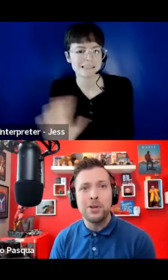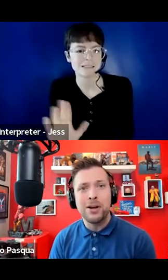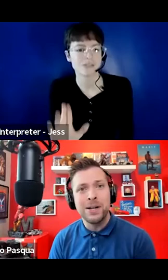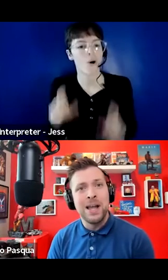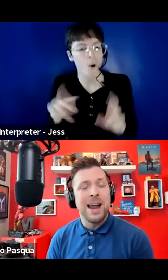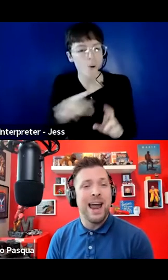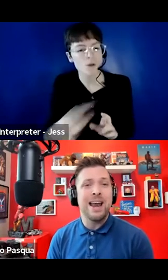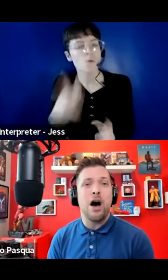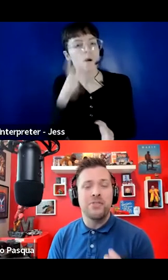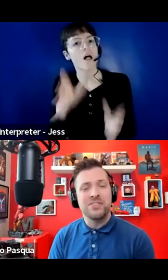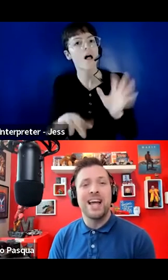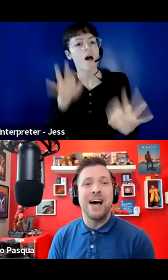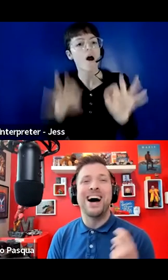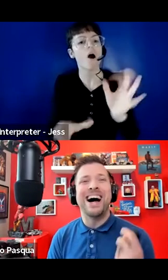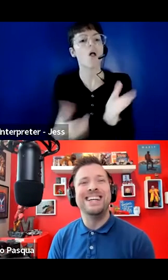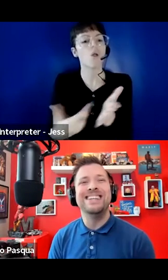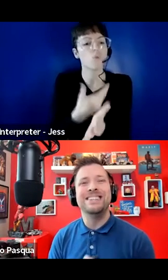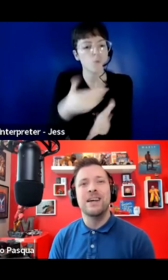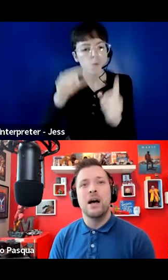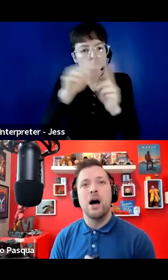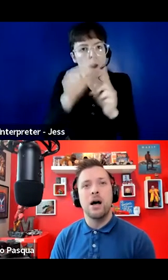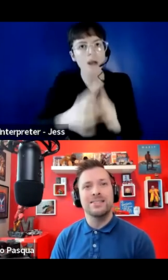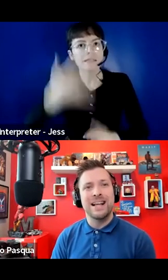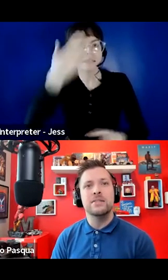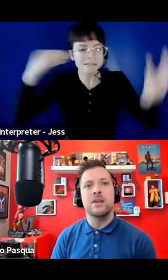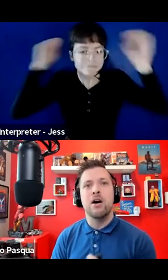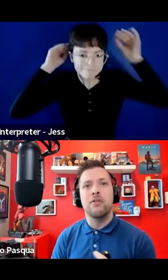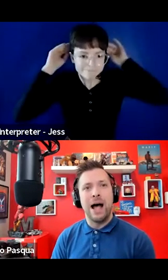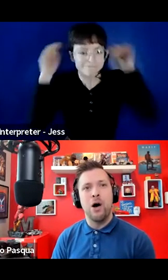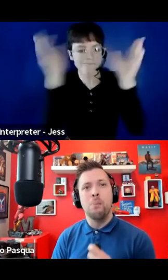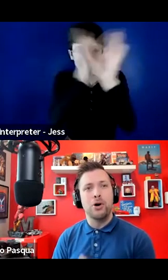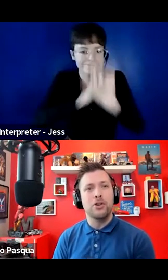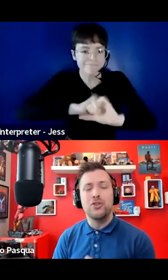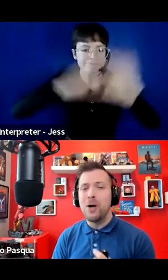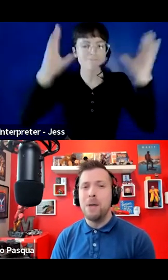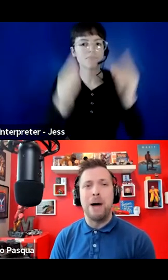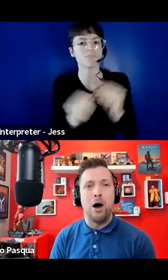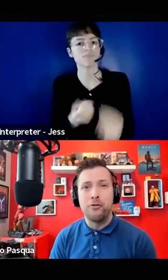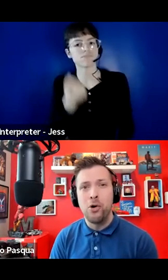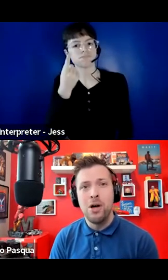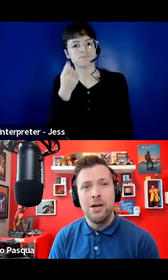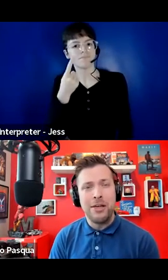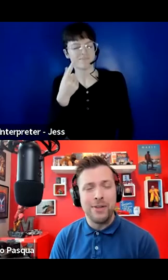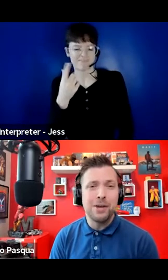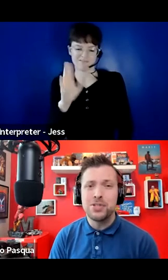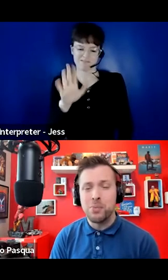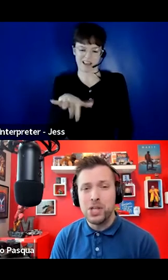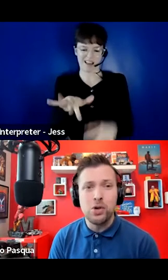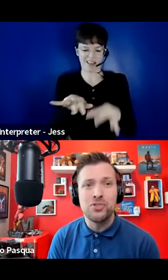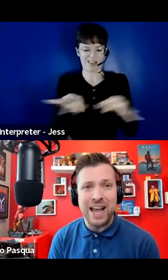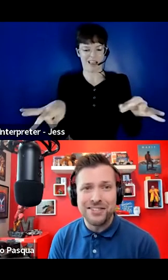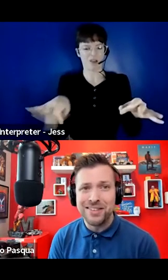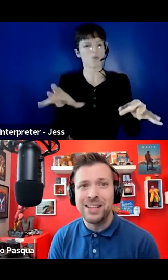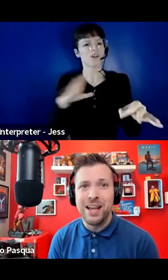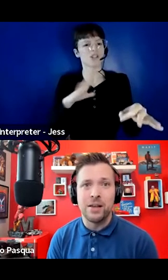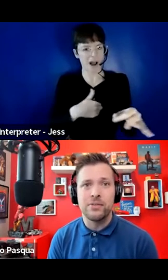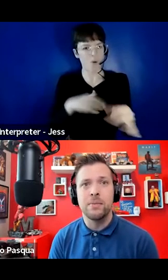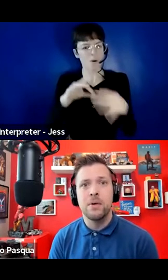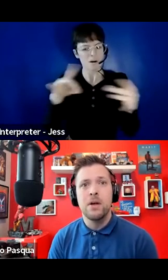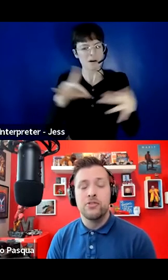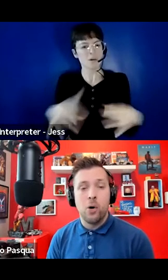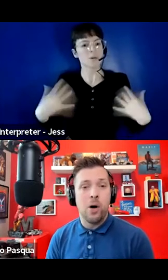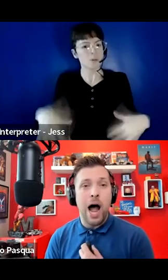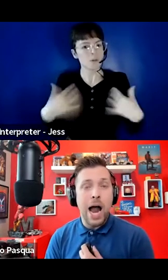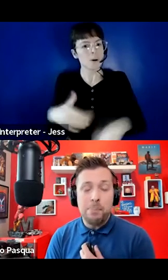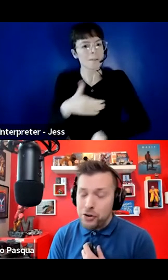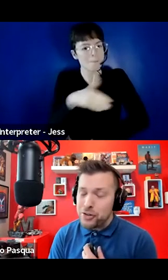their vocabulary and obviously have a heightened sense of how personal and powerful that language that we use actually is.